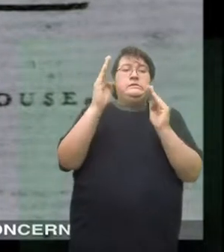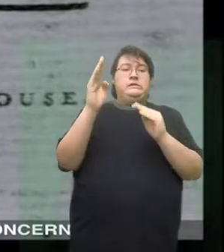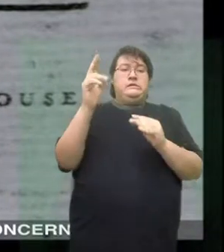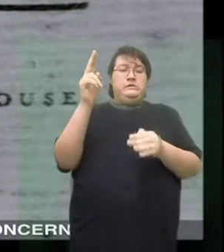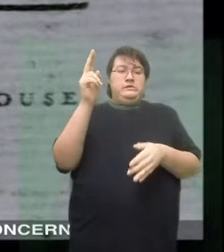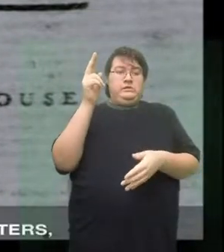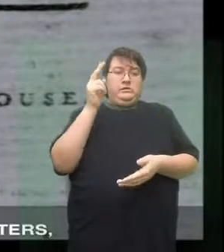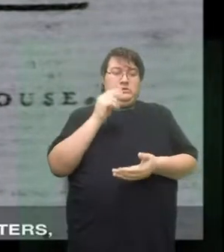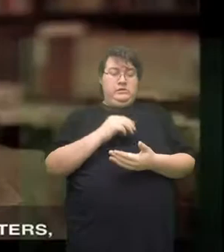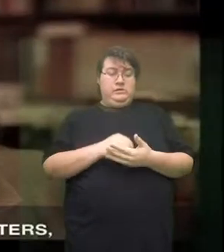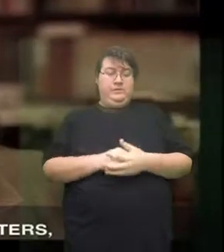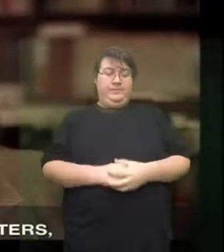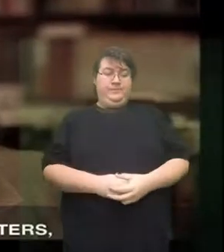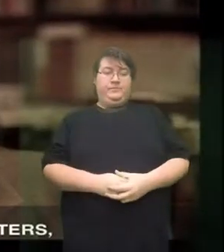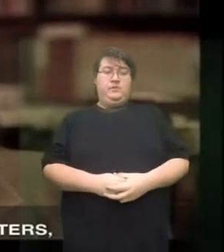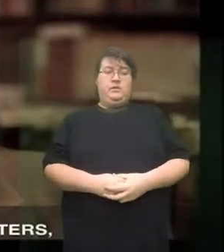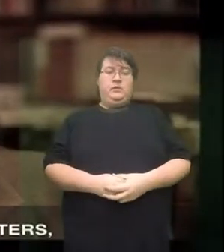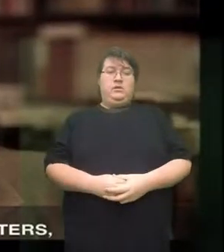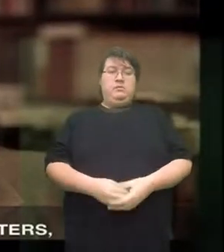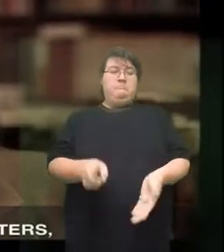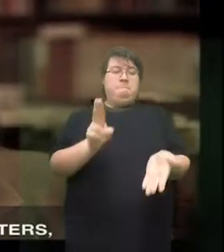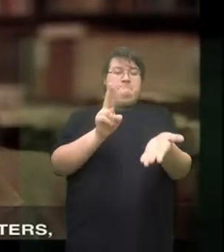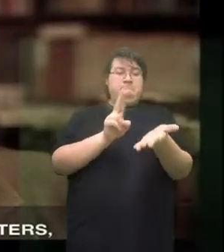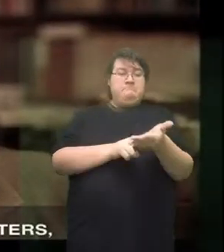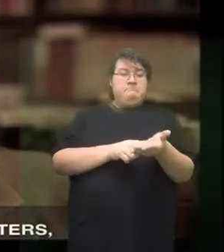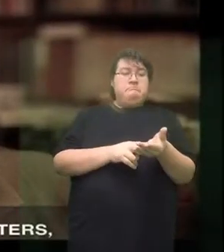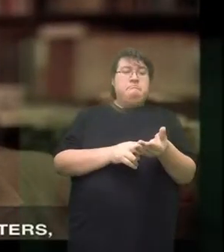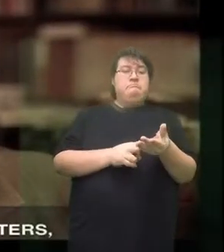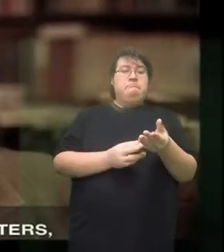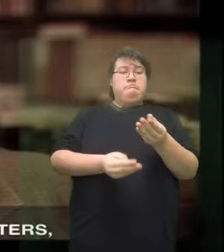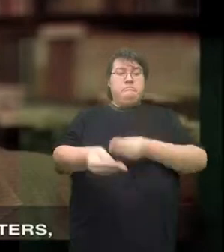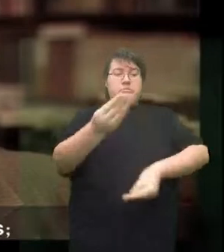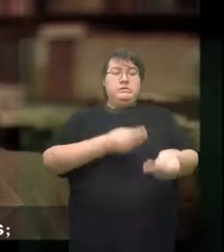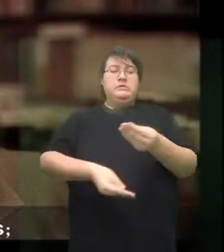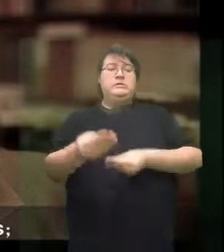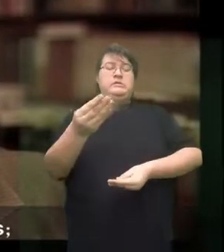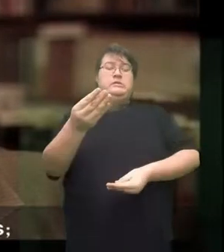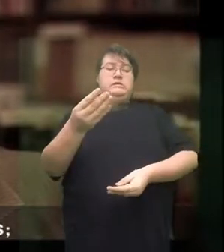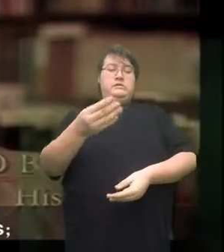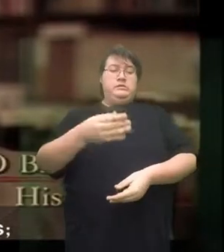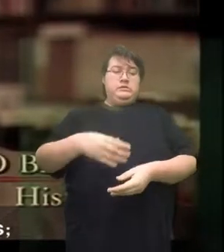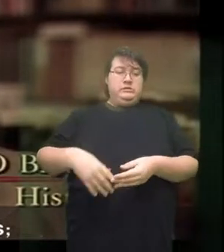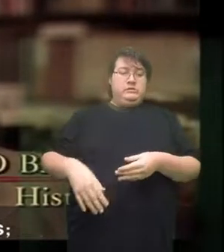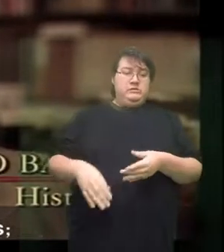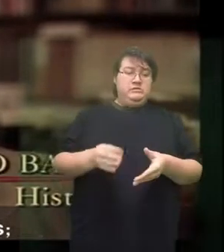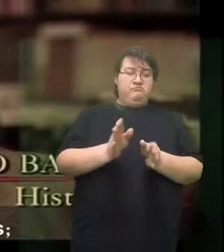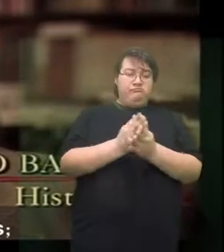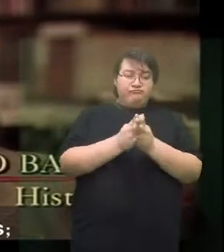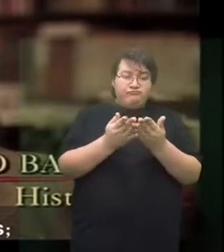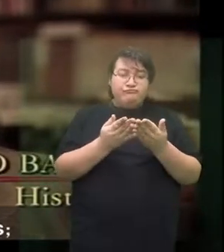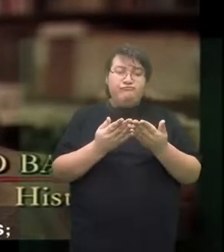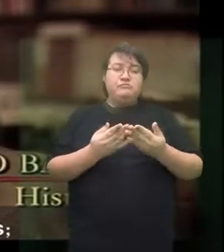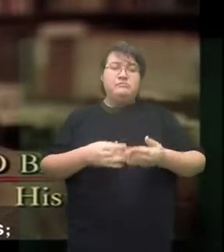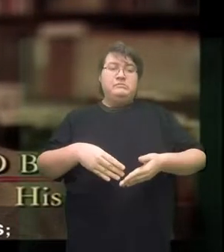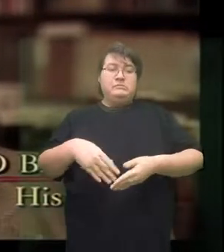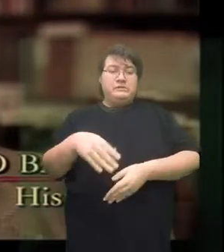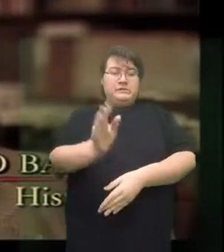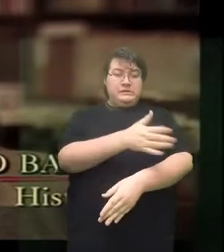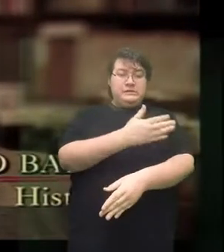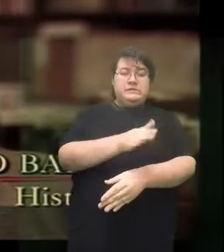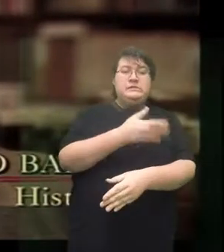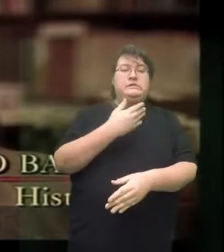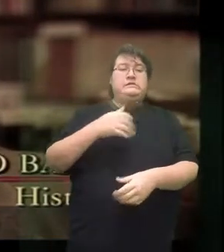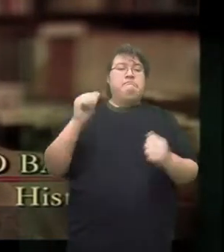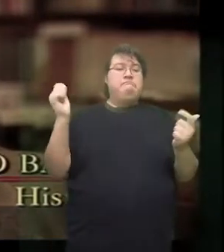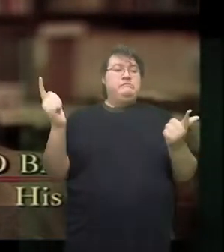of public concern of writing and exchanges of letters, pamphlets, broadsides,